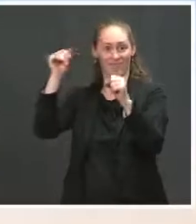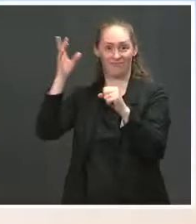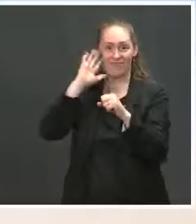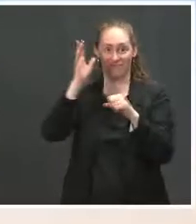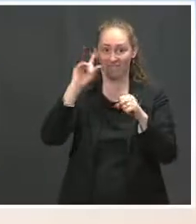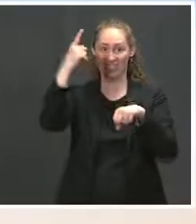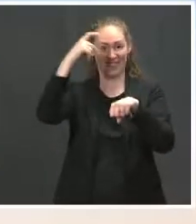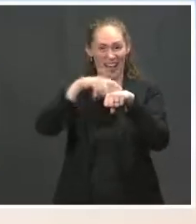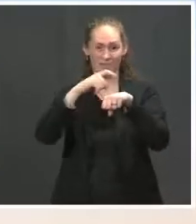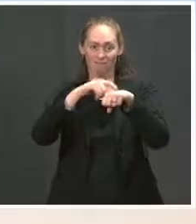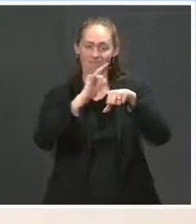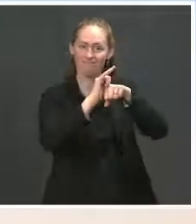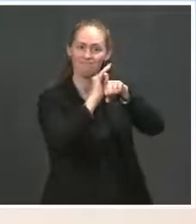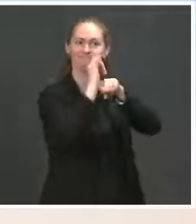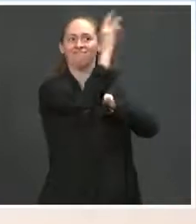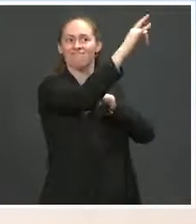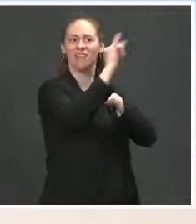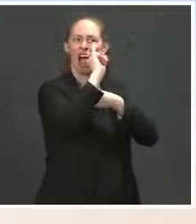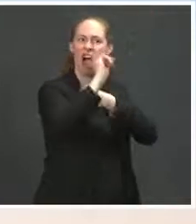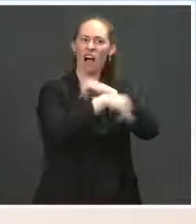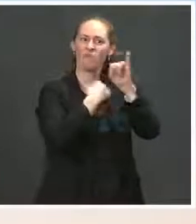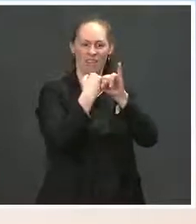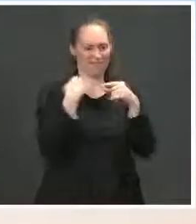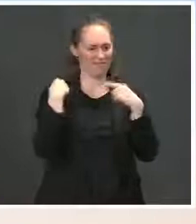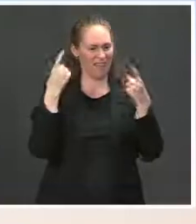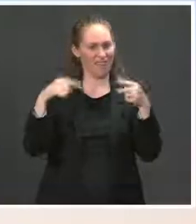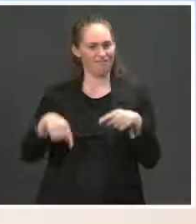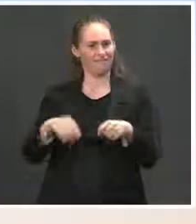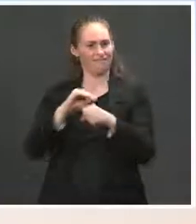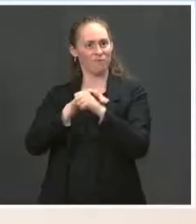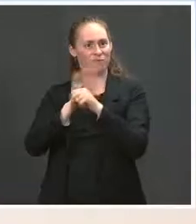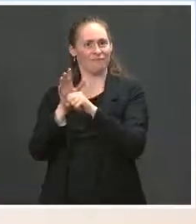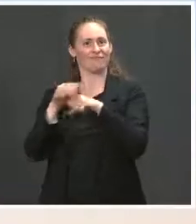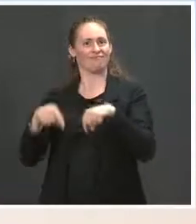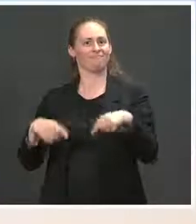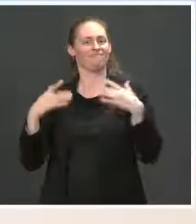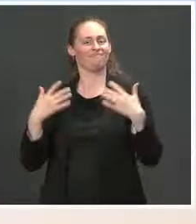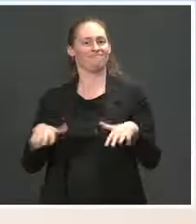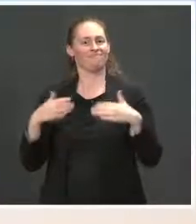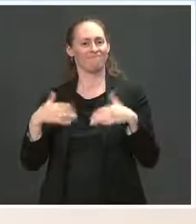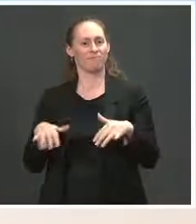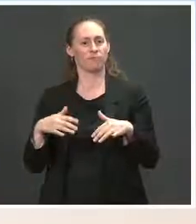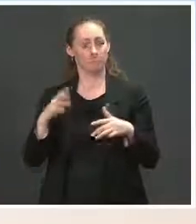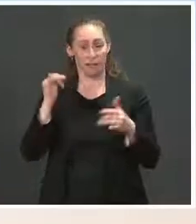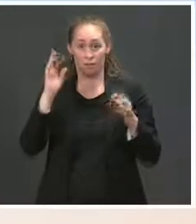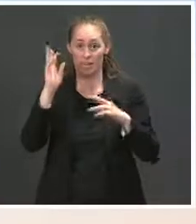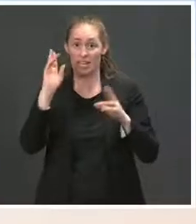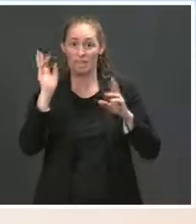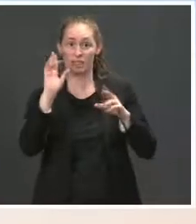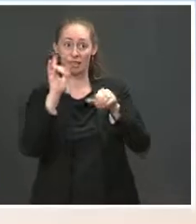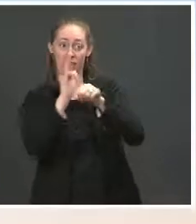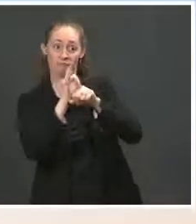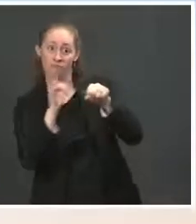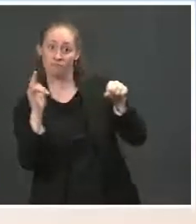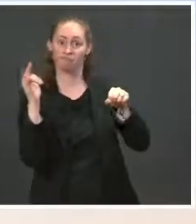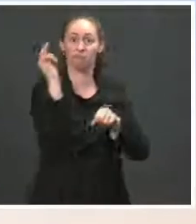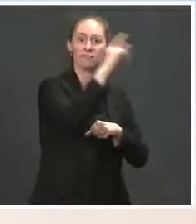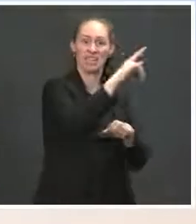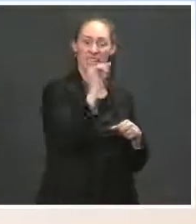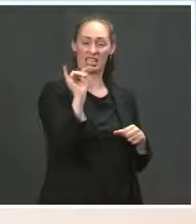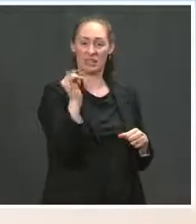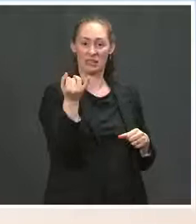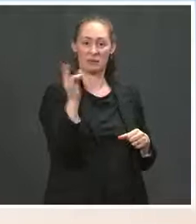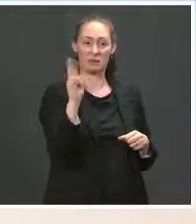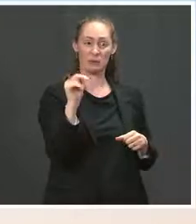internationally since the start of the pandemic. And I'm wondering if by the time he leaves to go on that trip in June, is he going to lift travel restrictions to